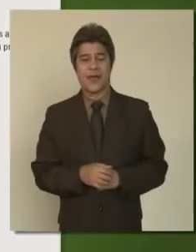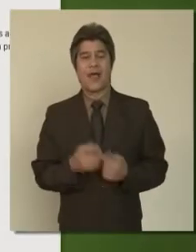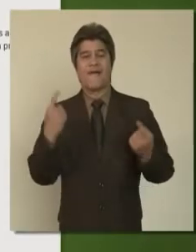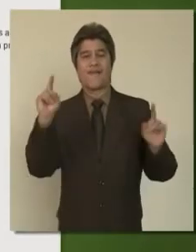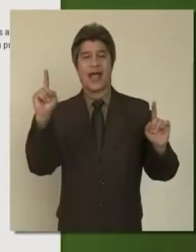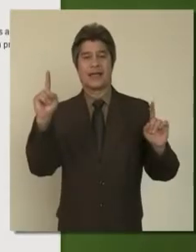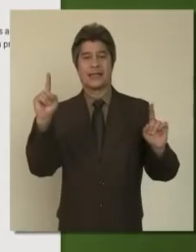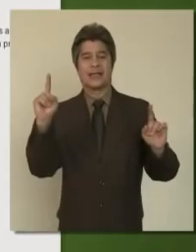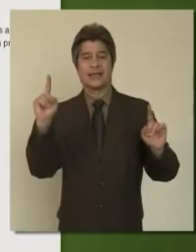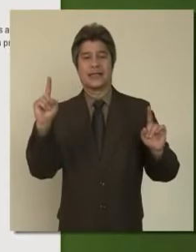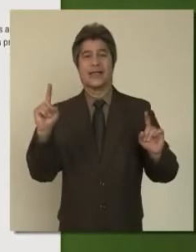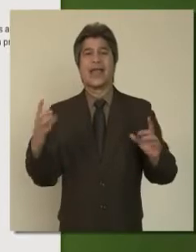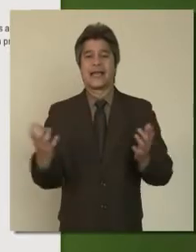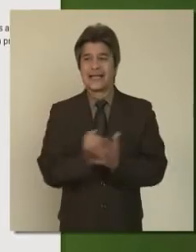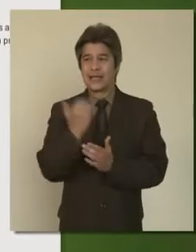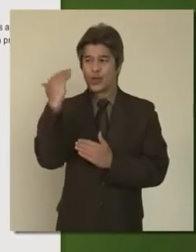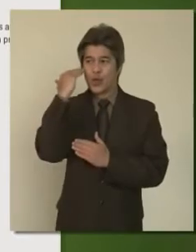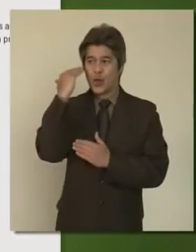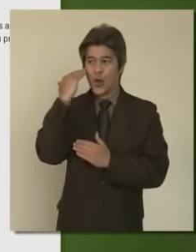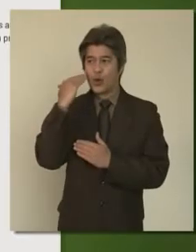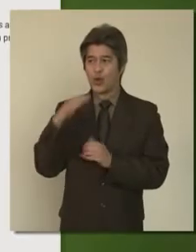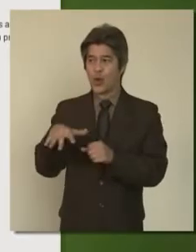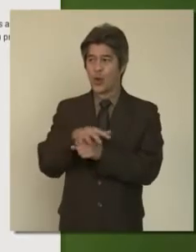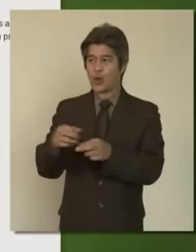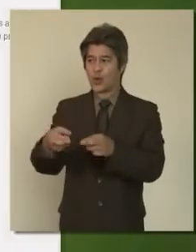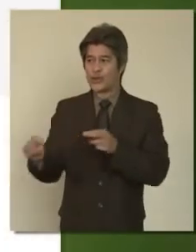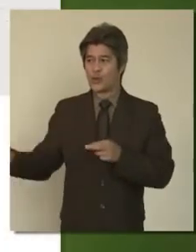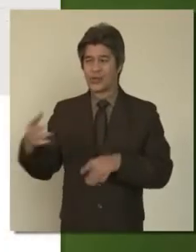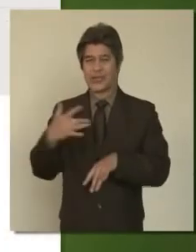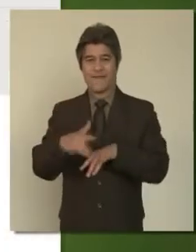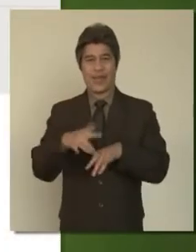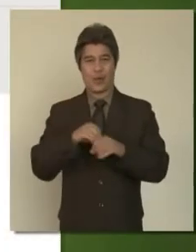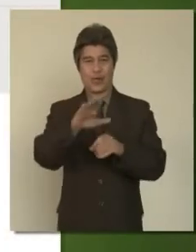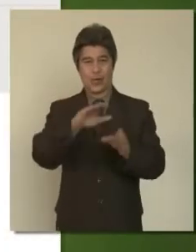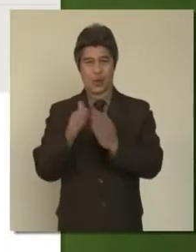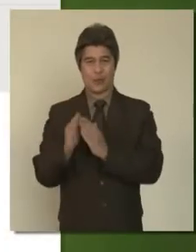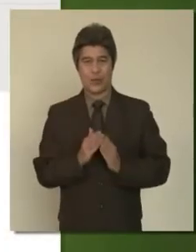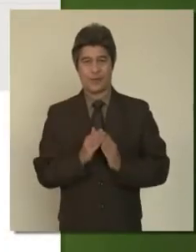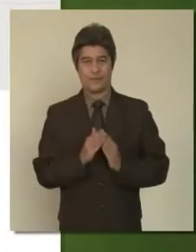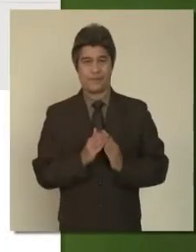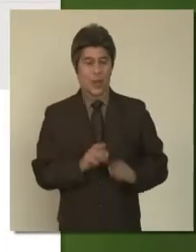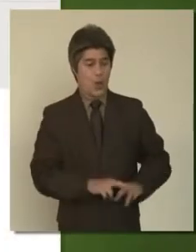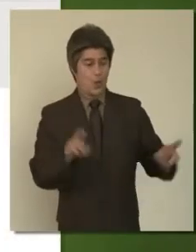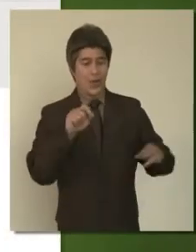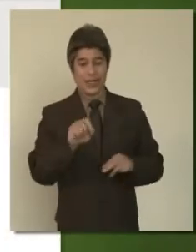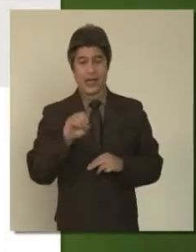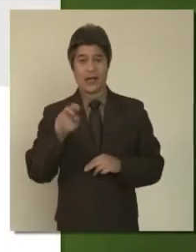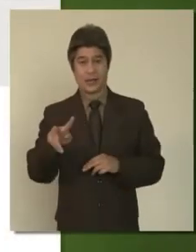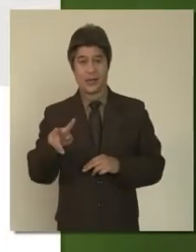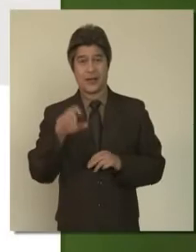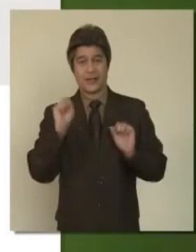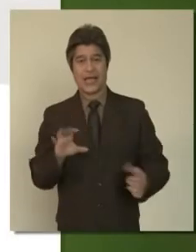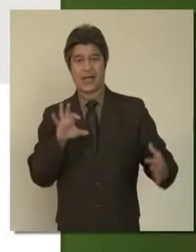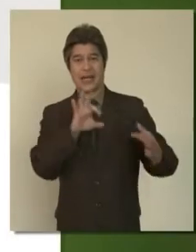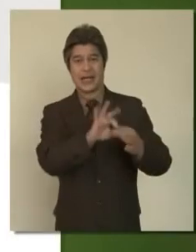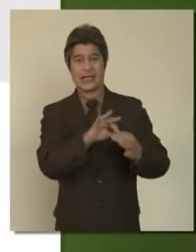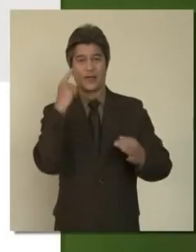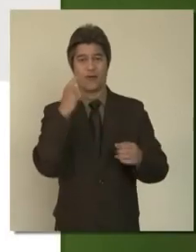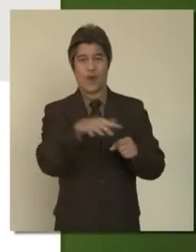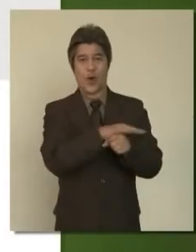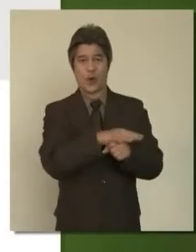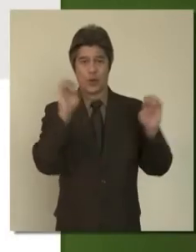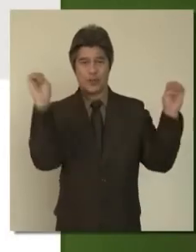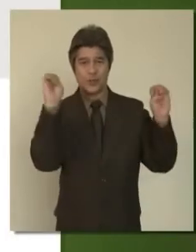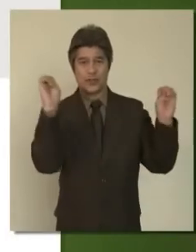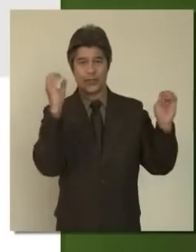Finally, get to know the local resources available in your community. Ready.gov can link you to local emergency information and